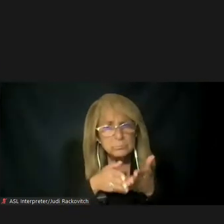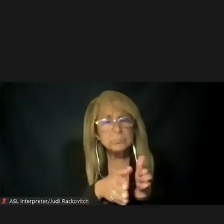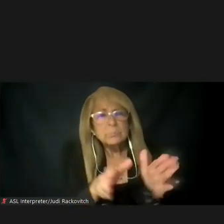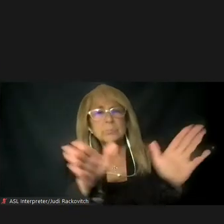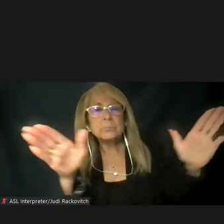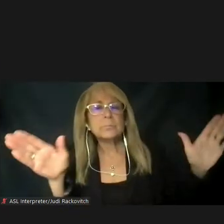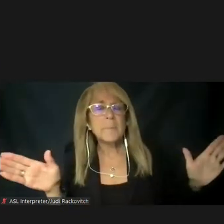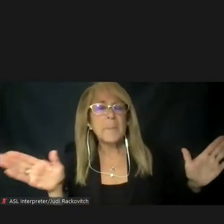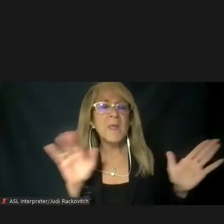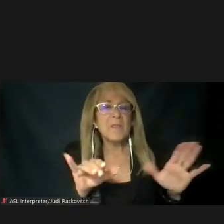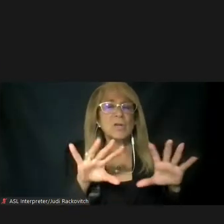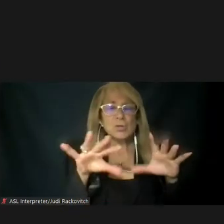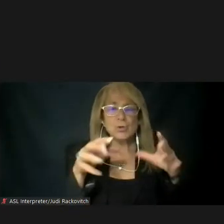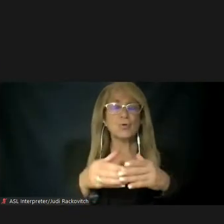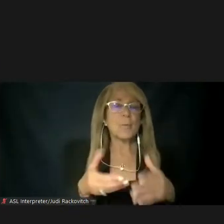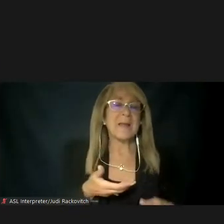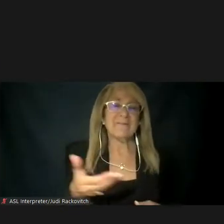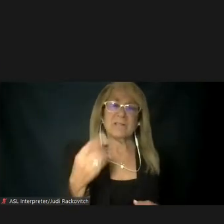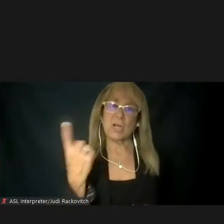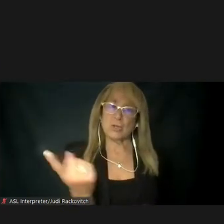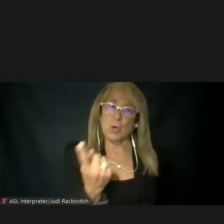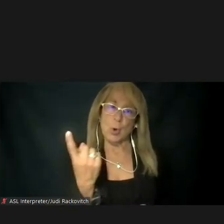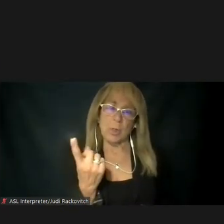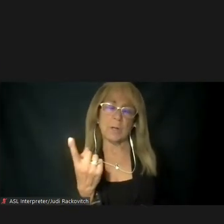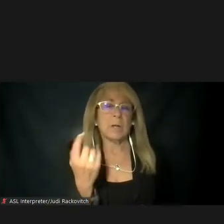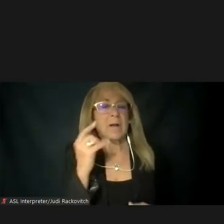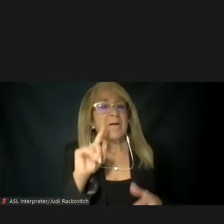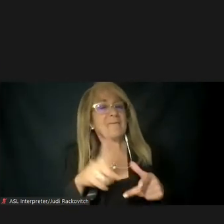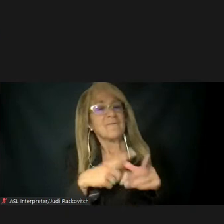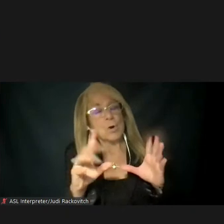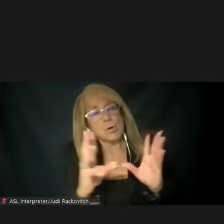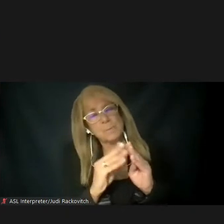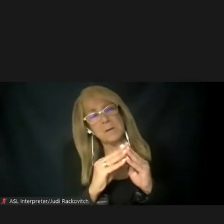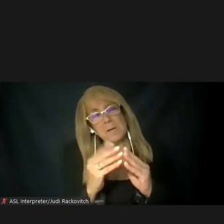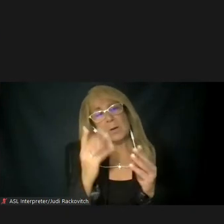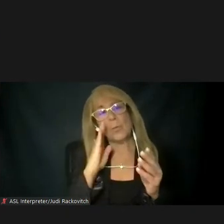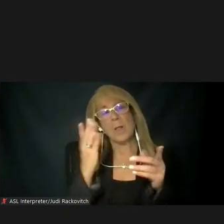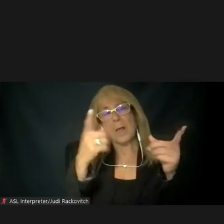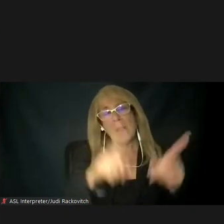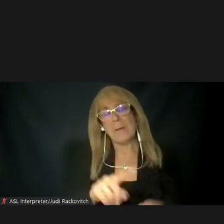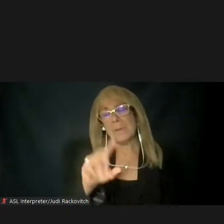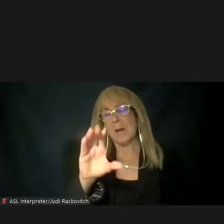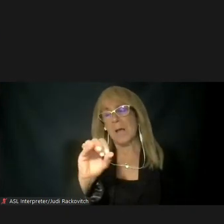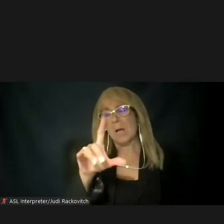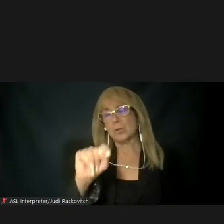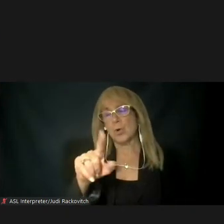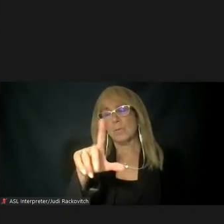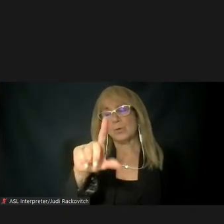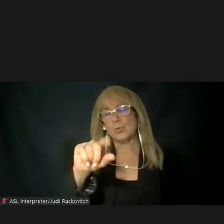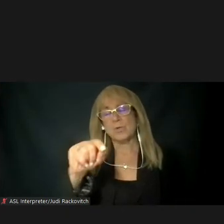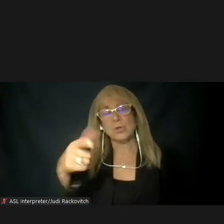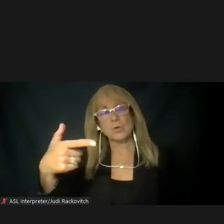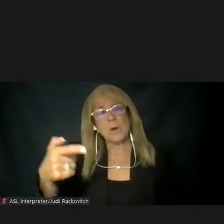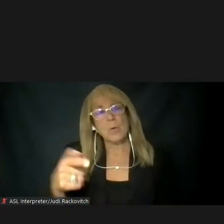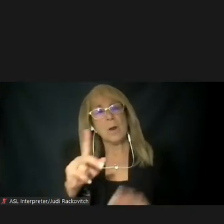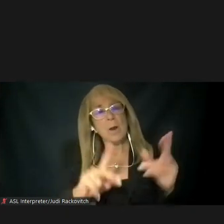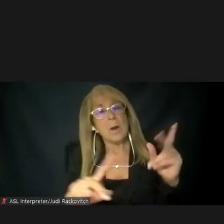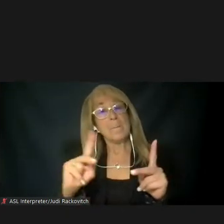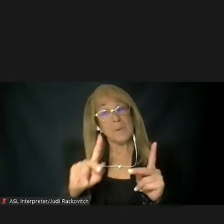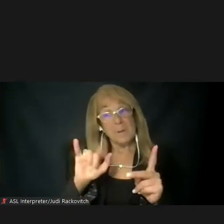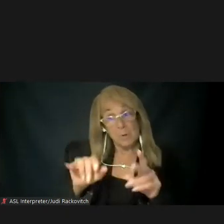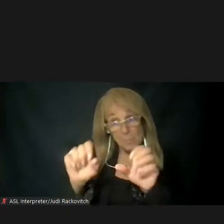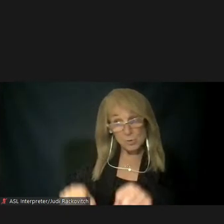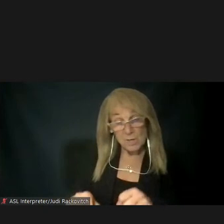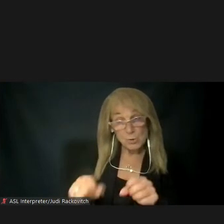This group is by invitation only, and the first meeting will convene in October 2021. Potential participants will be contacted in advance.